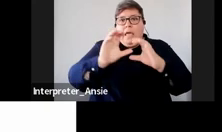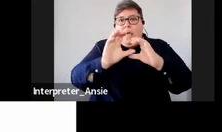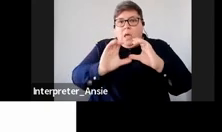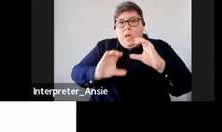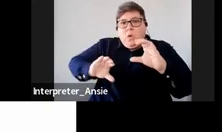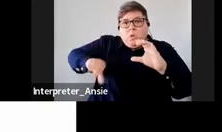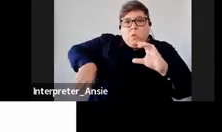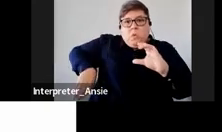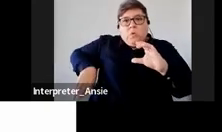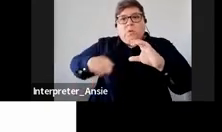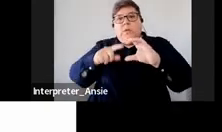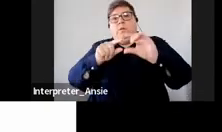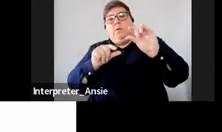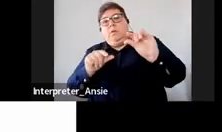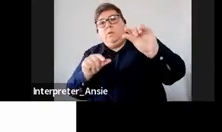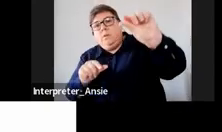tax liability